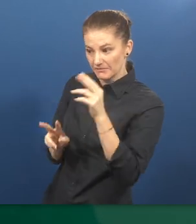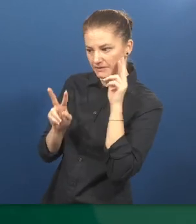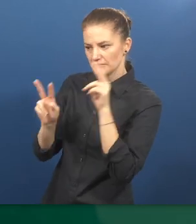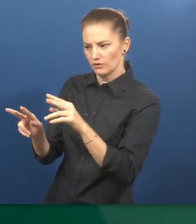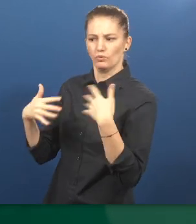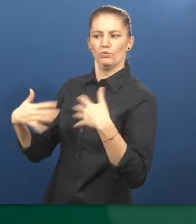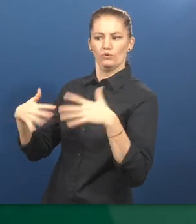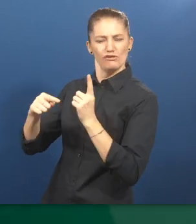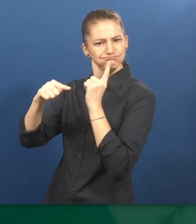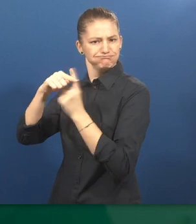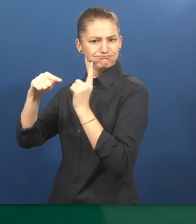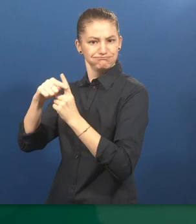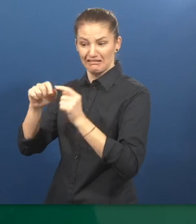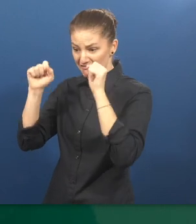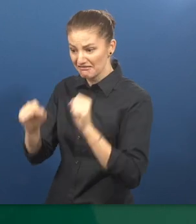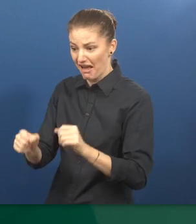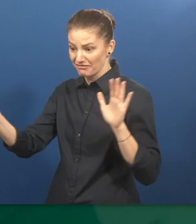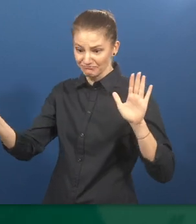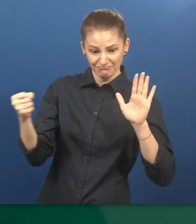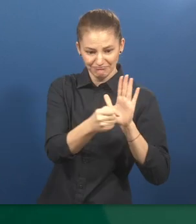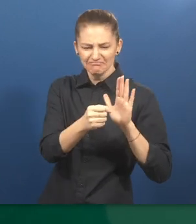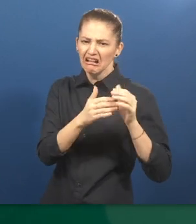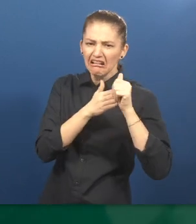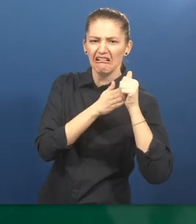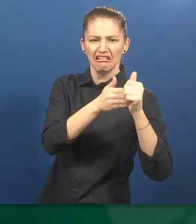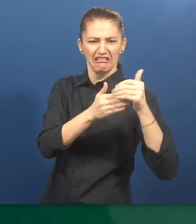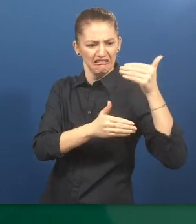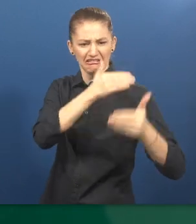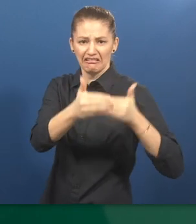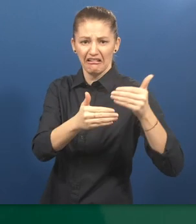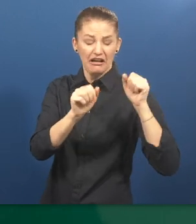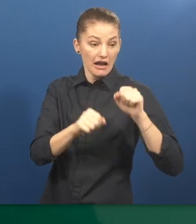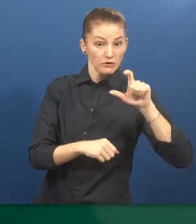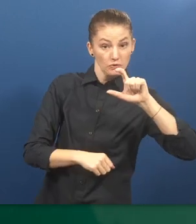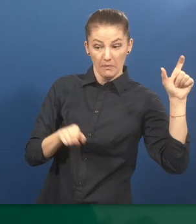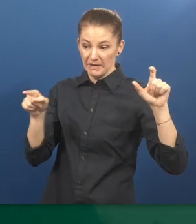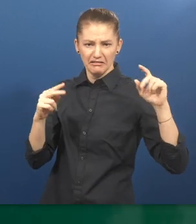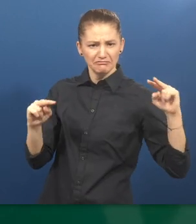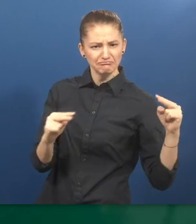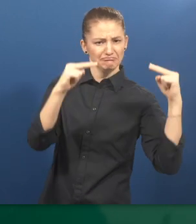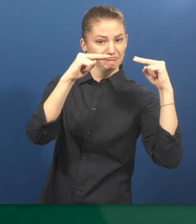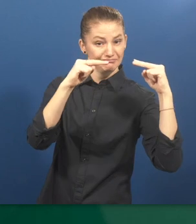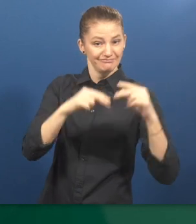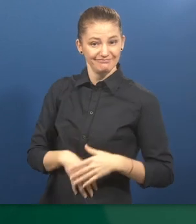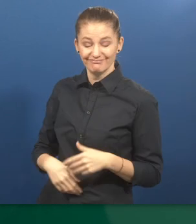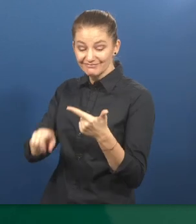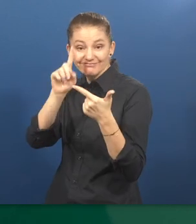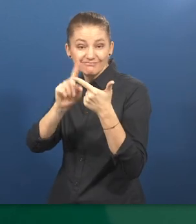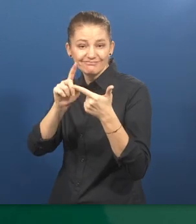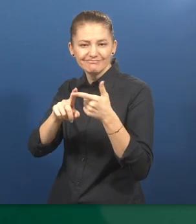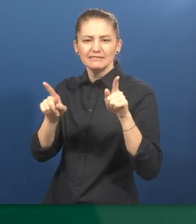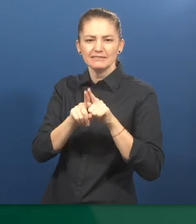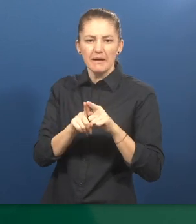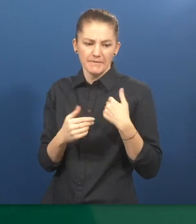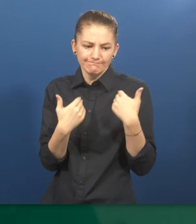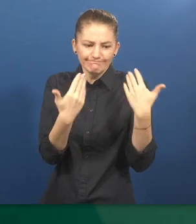elements. First, people with disabilities are seen as assets, as future leaders and companies meet them at eye level. The second